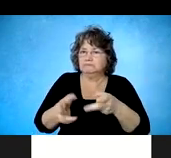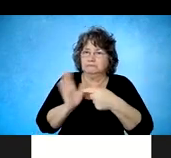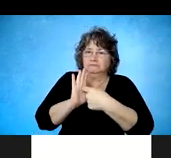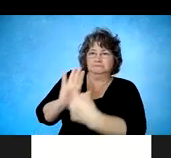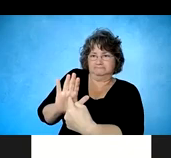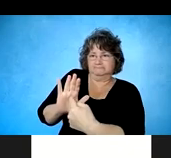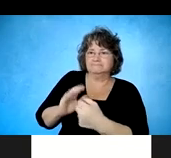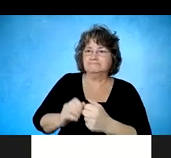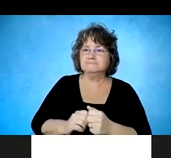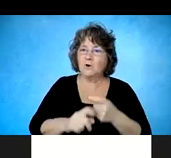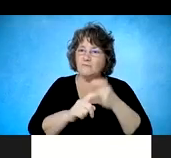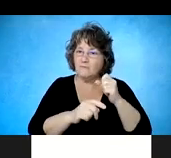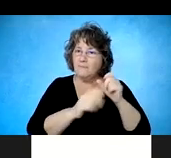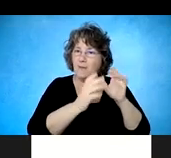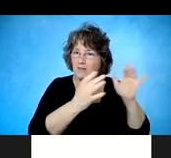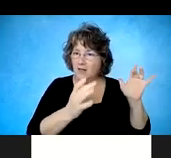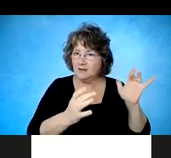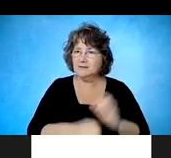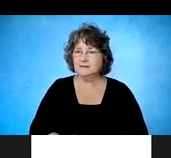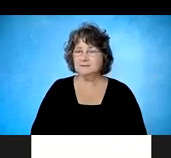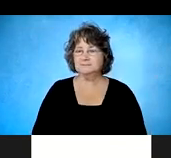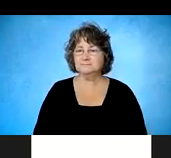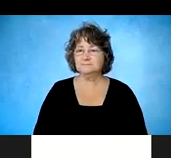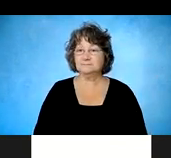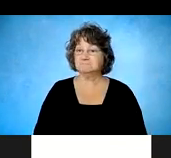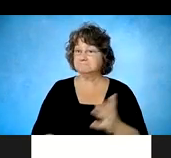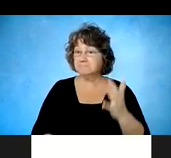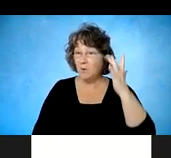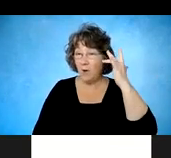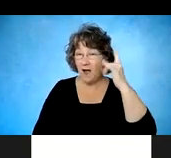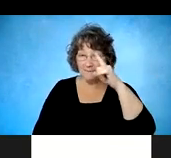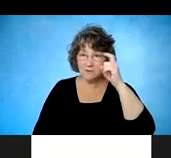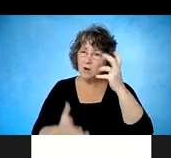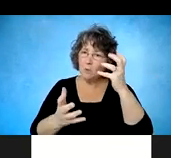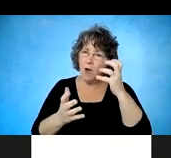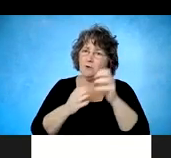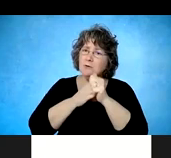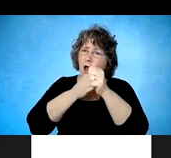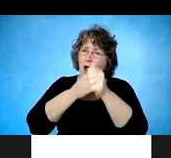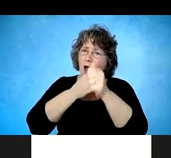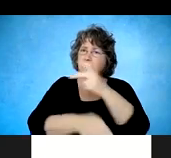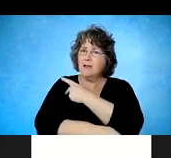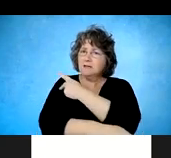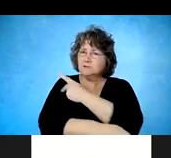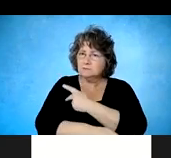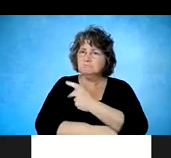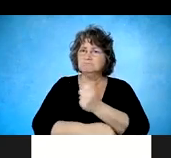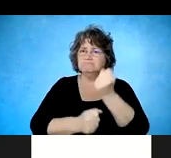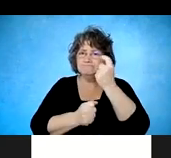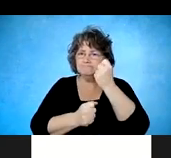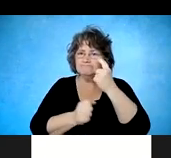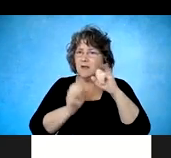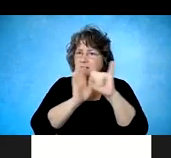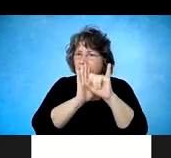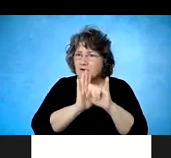But the intent of that is to guide the patient on going through every single essential job function and identifying